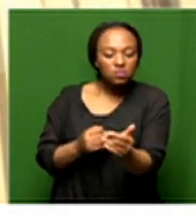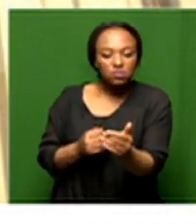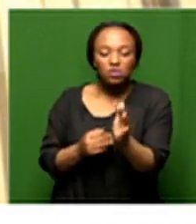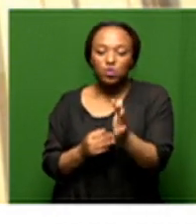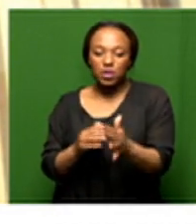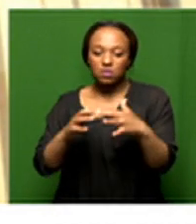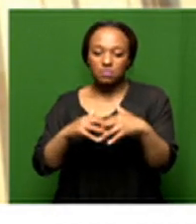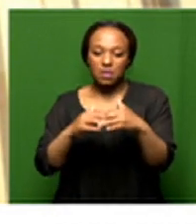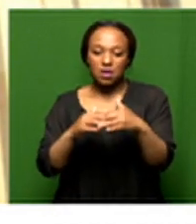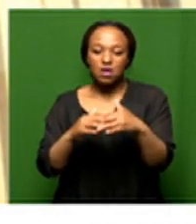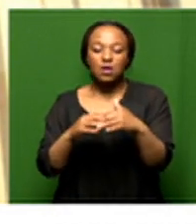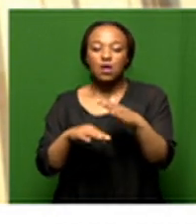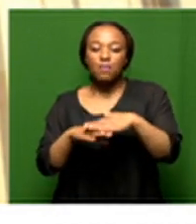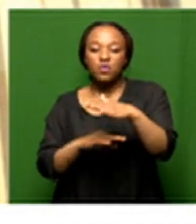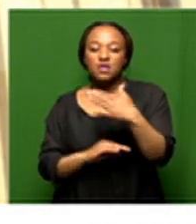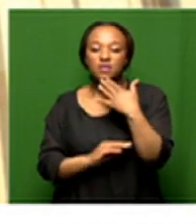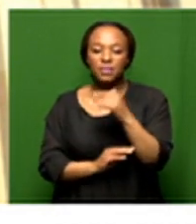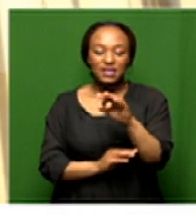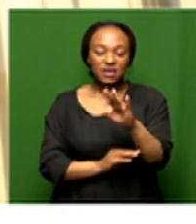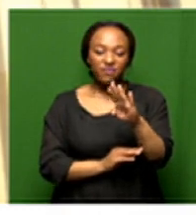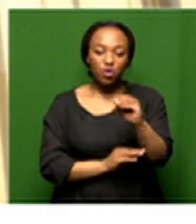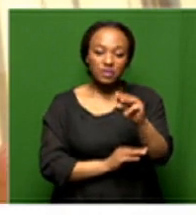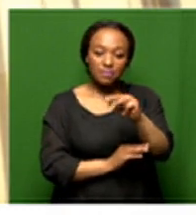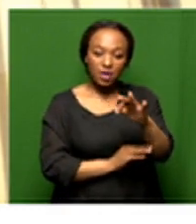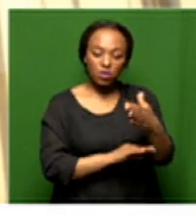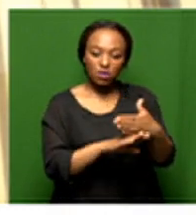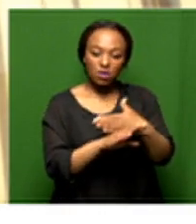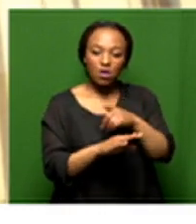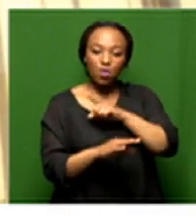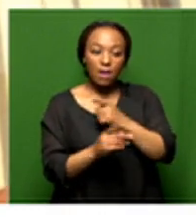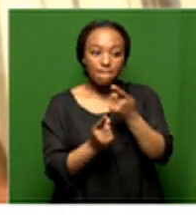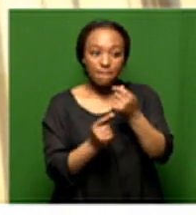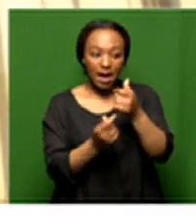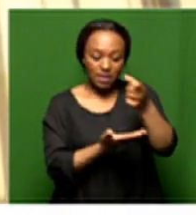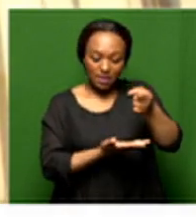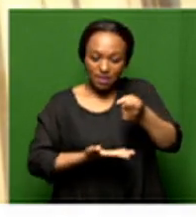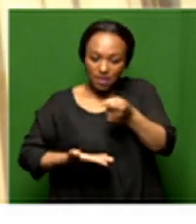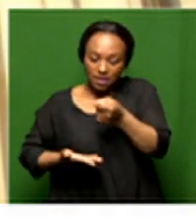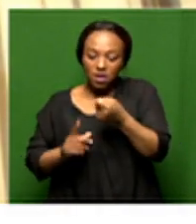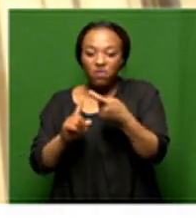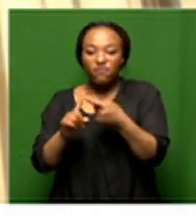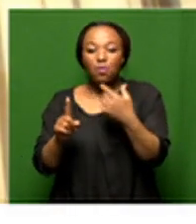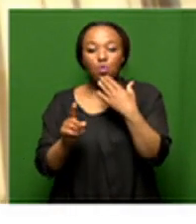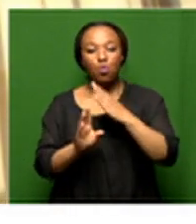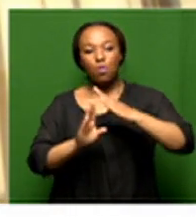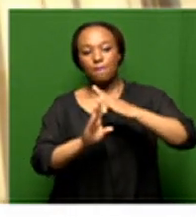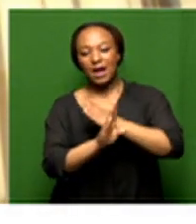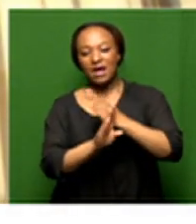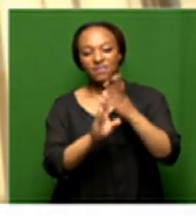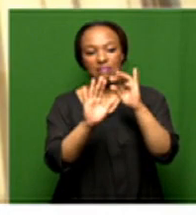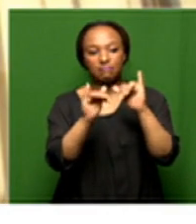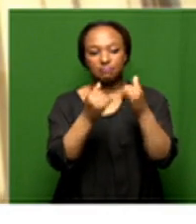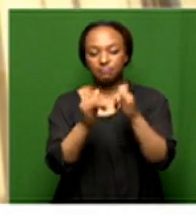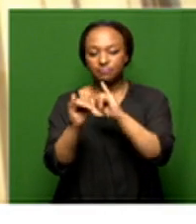significantly bigger than the 340 billion remember that a lot of this money is the one that comes from the private sector the state